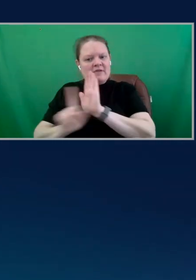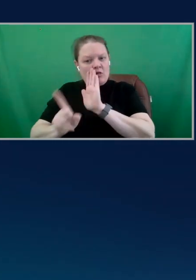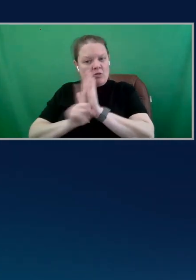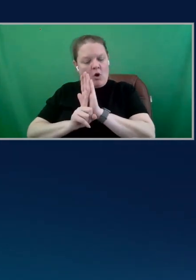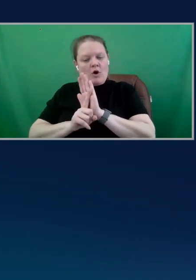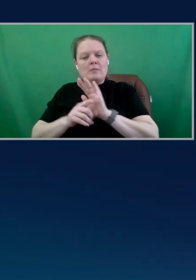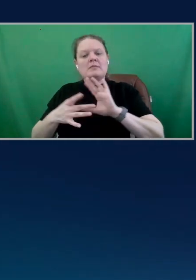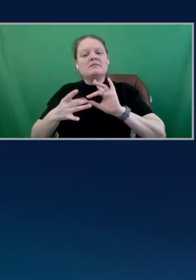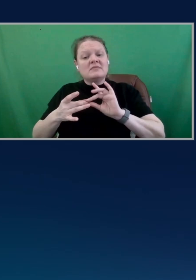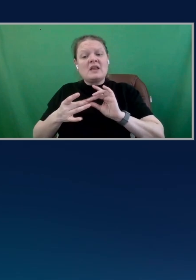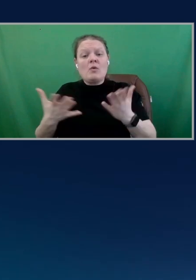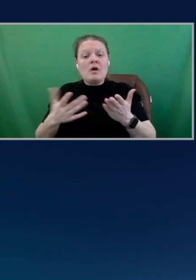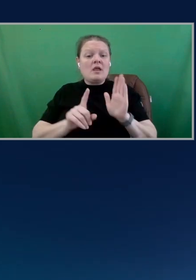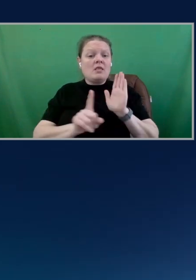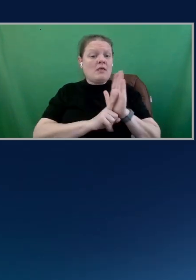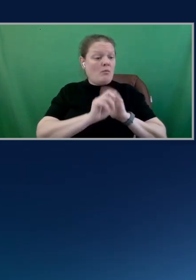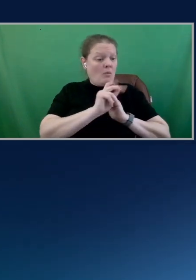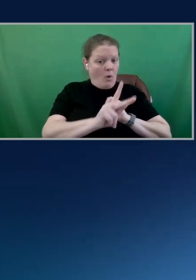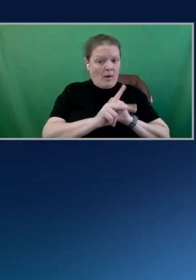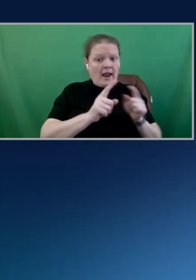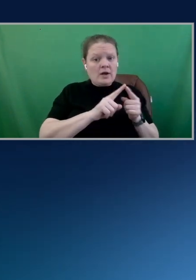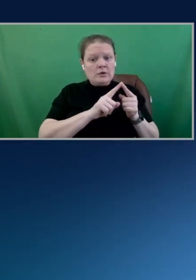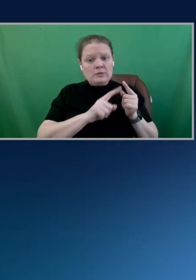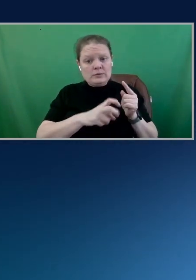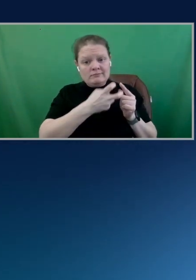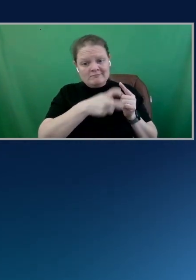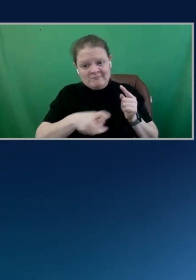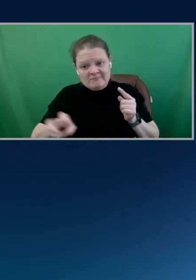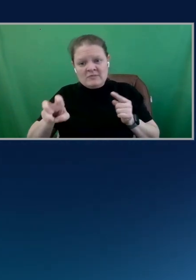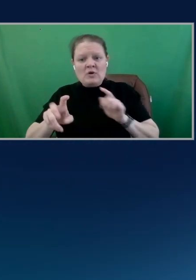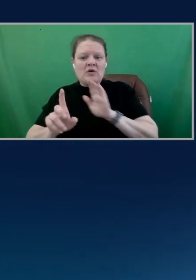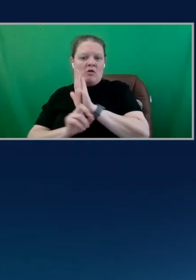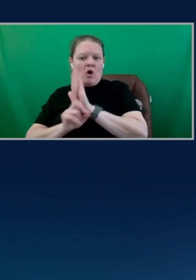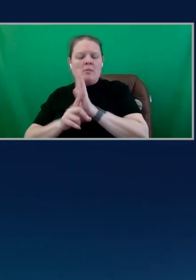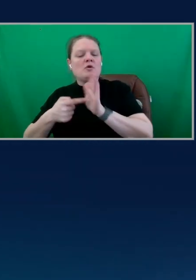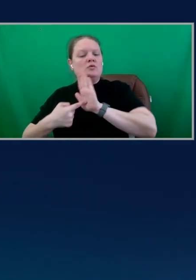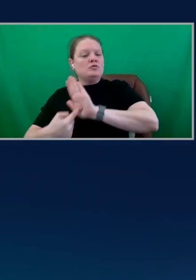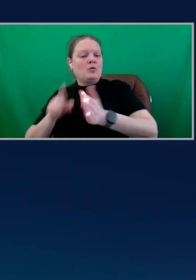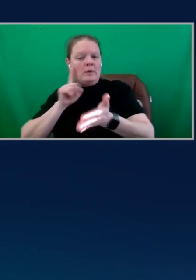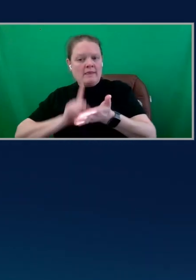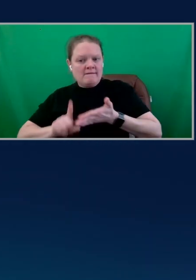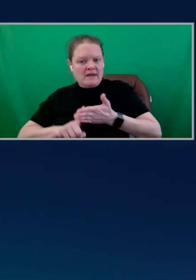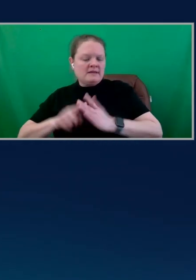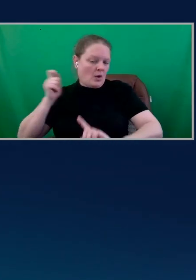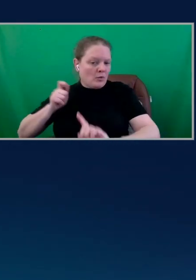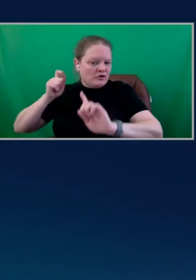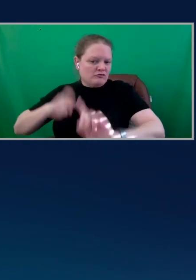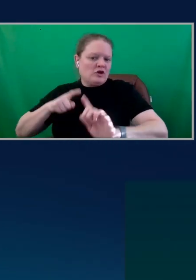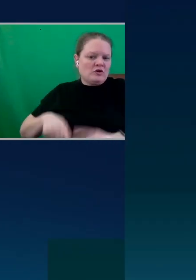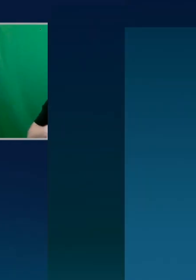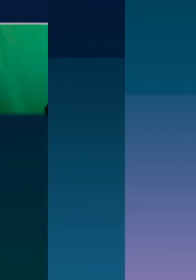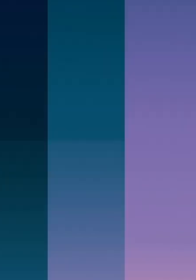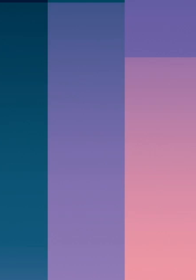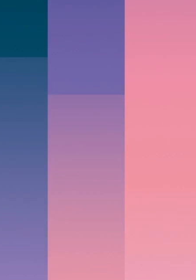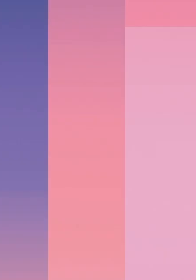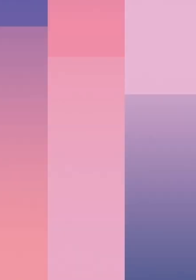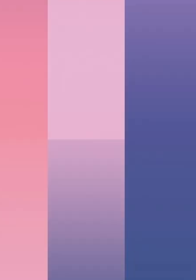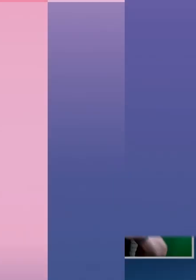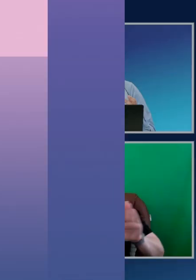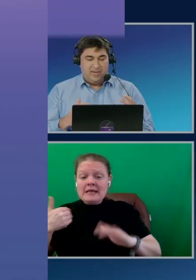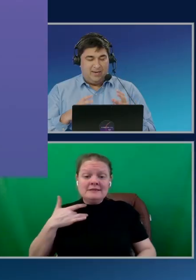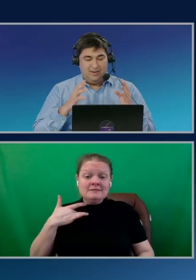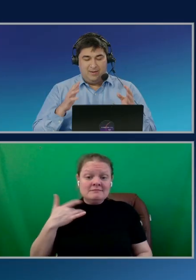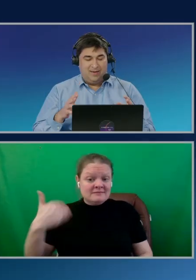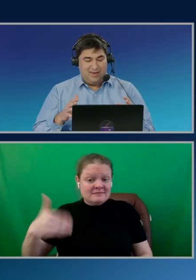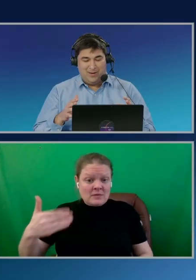went from okay to in alarm. And it actually shows you that an investigation was auto triggered. So why this is great is that oftentimes by the time I'm like,